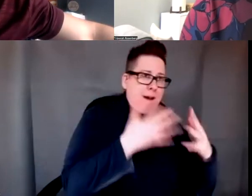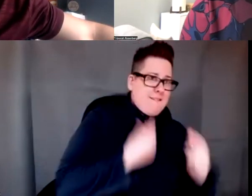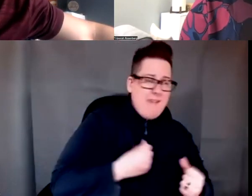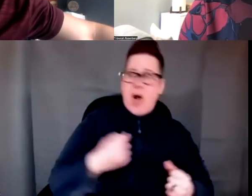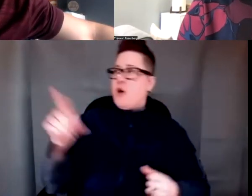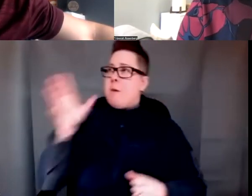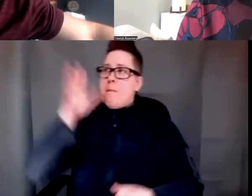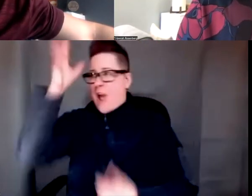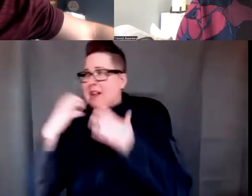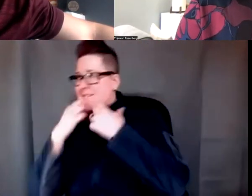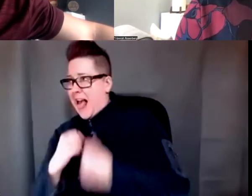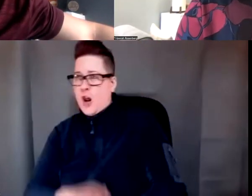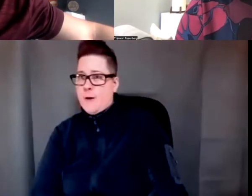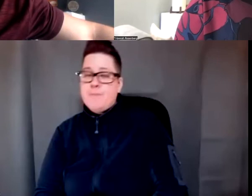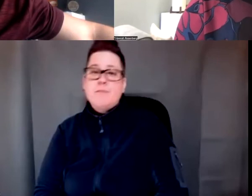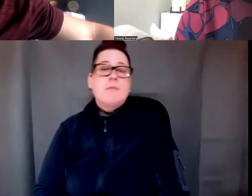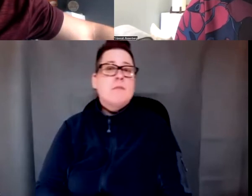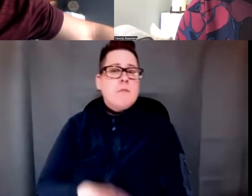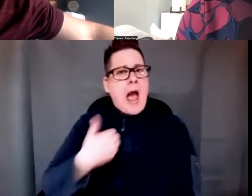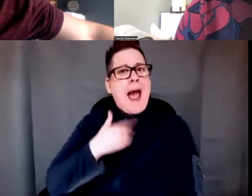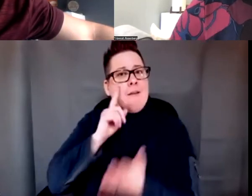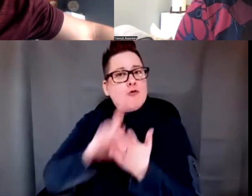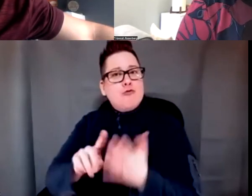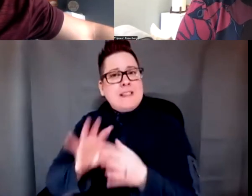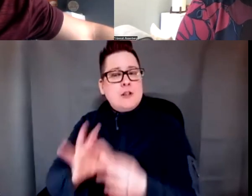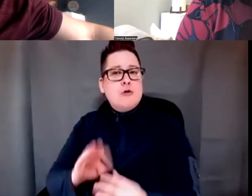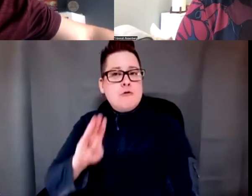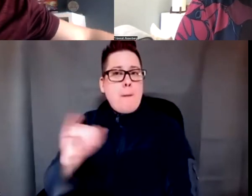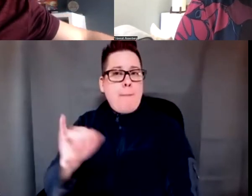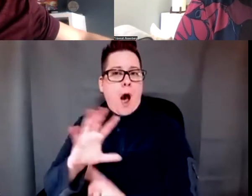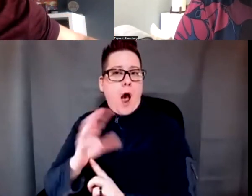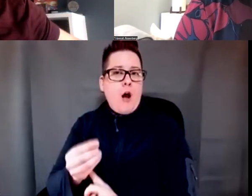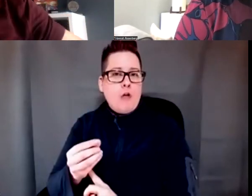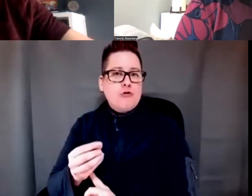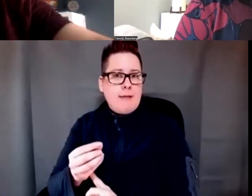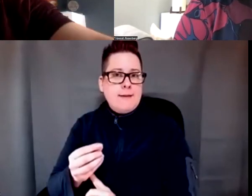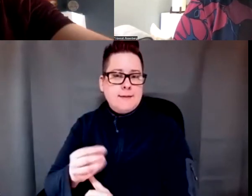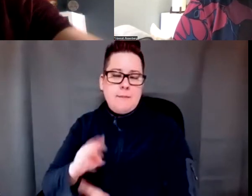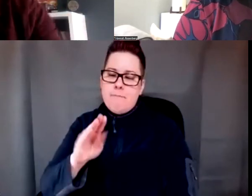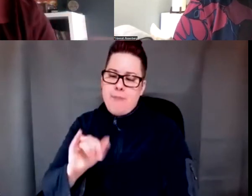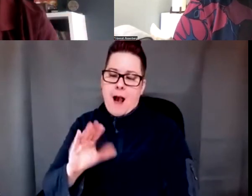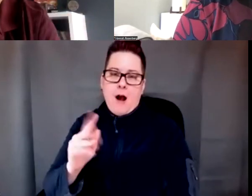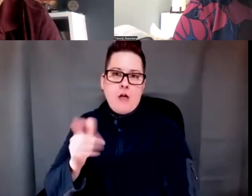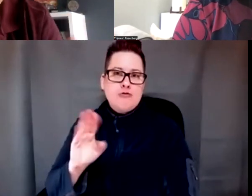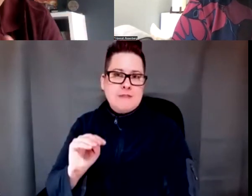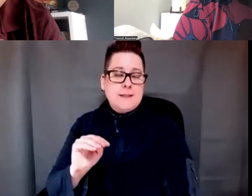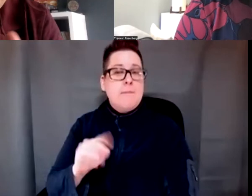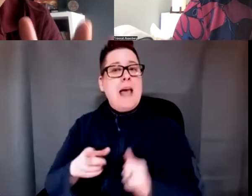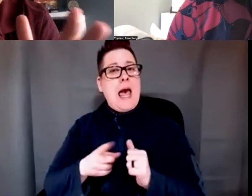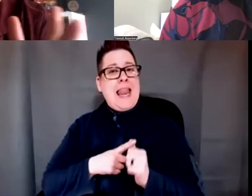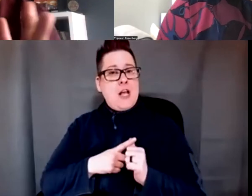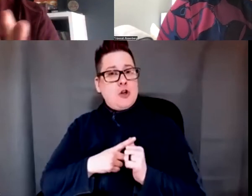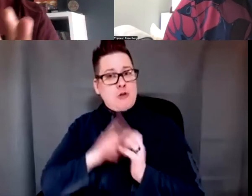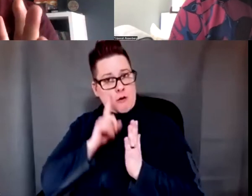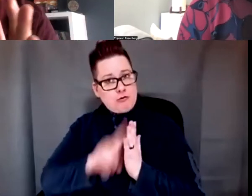biculturalism is very vast and very fascinating. The initial trials indicated to us